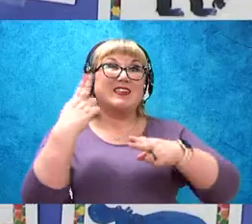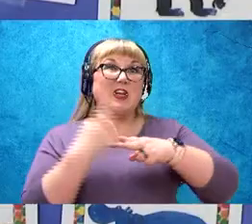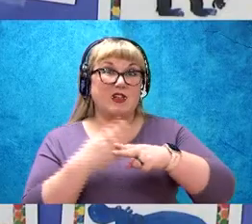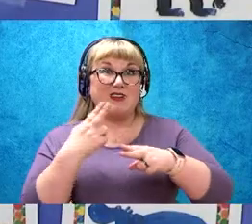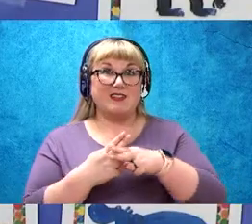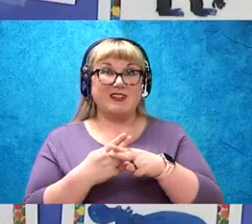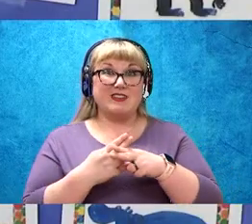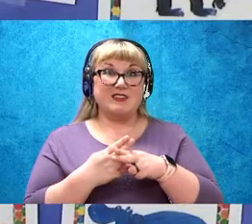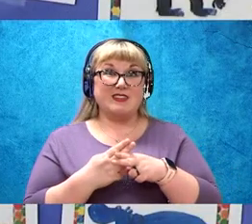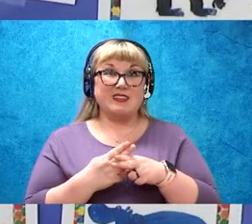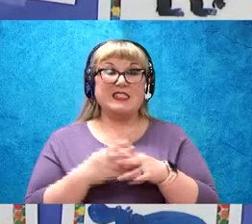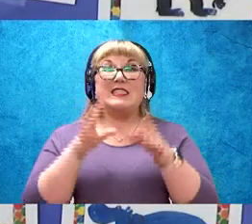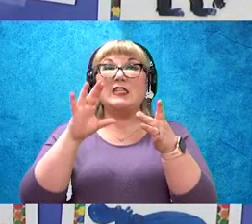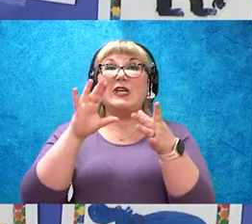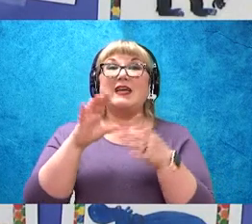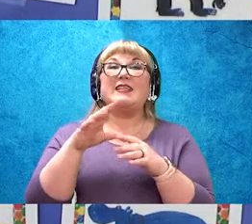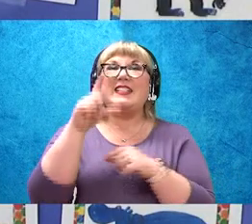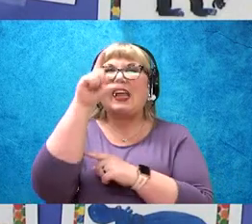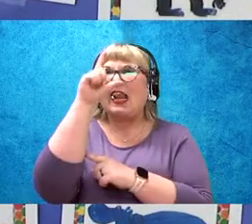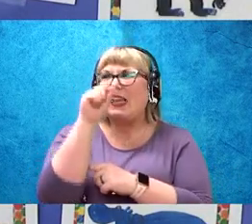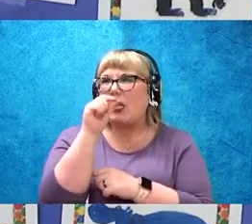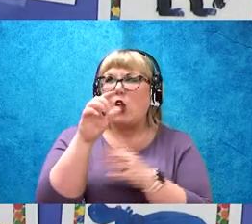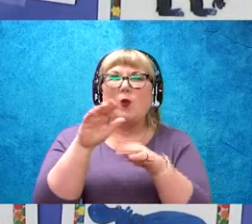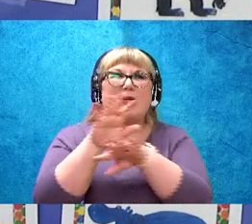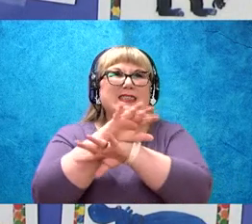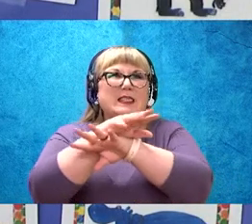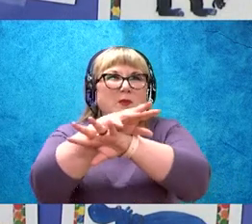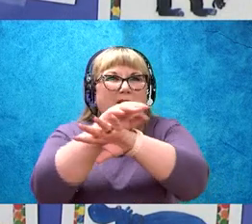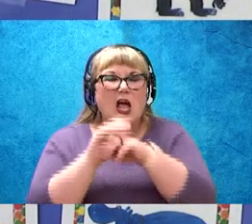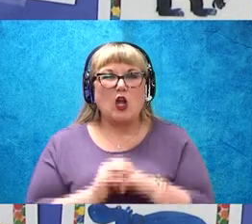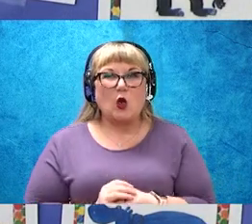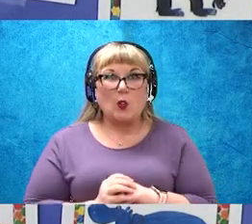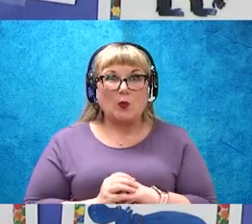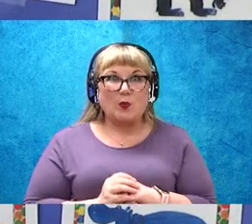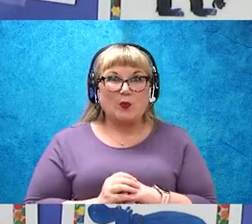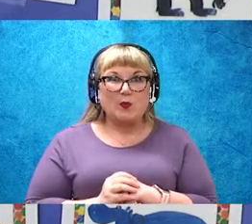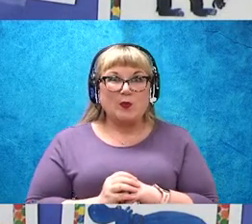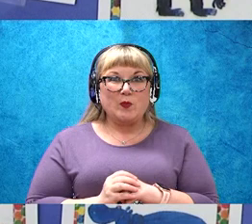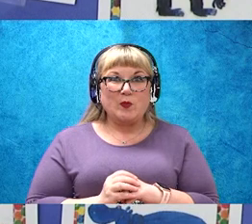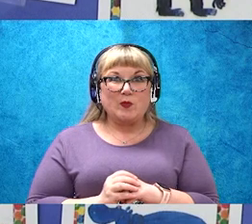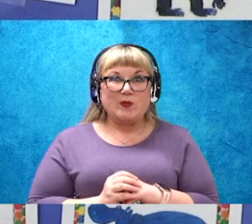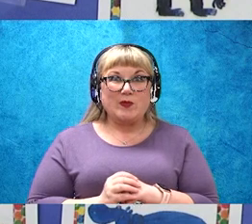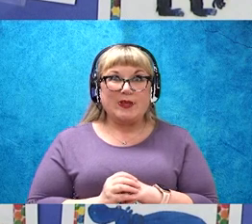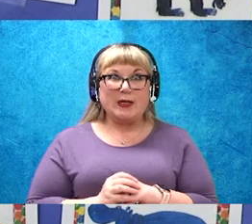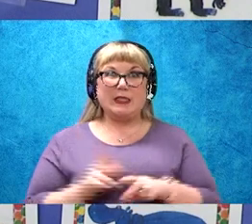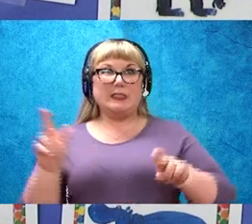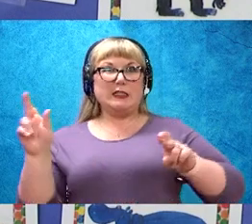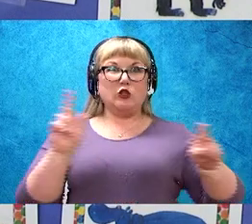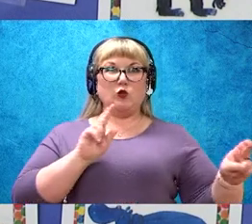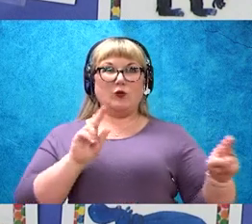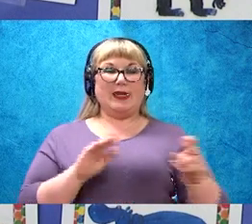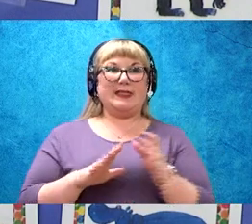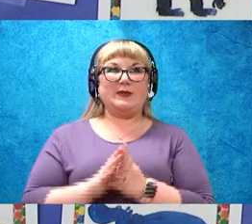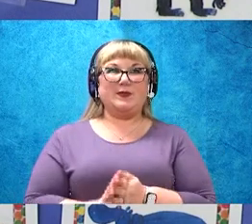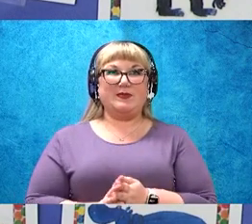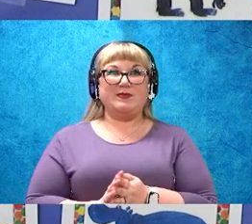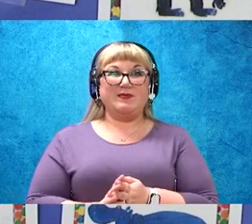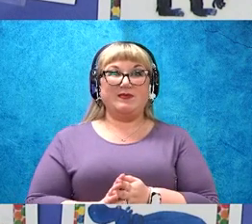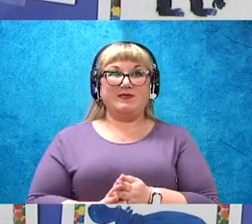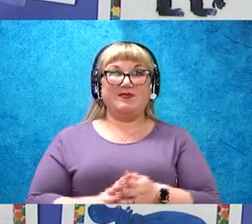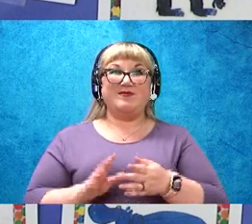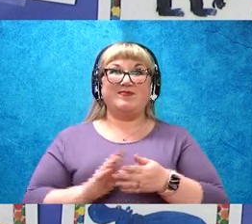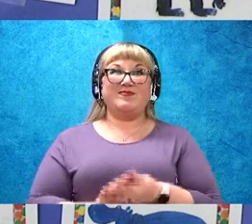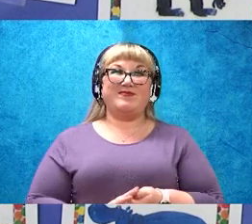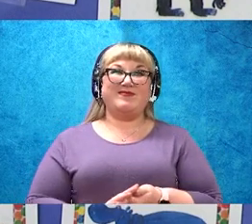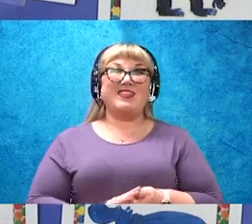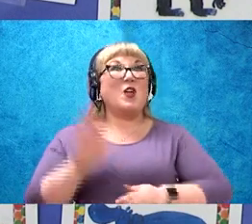the Itsy Bitsy Spider. So get your spider ready. And